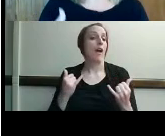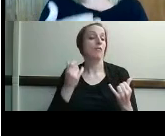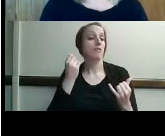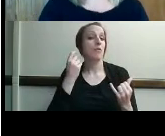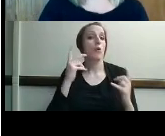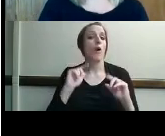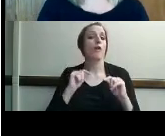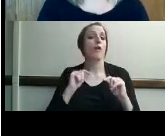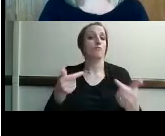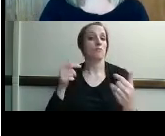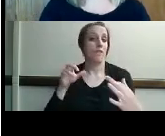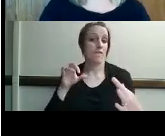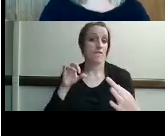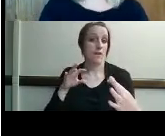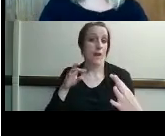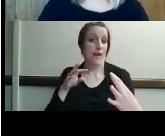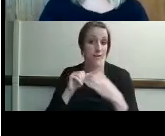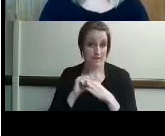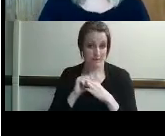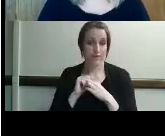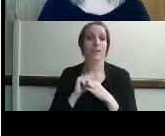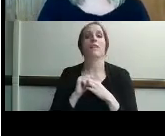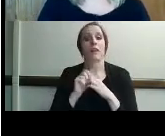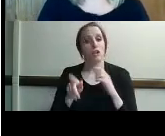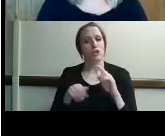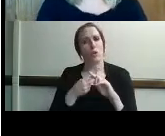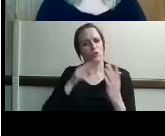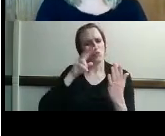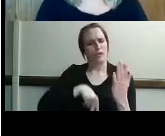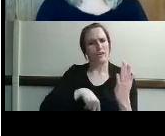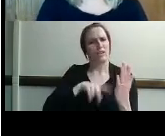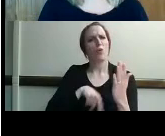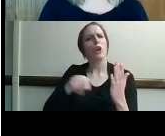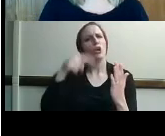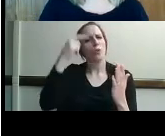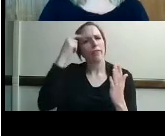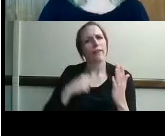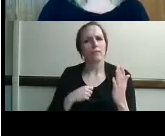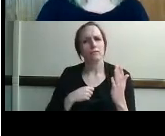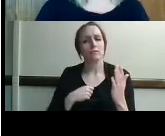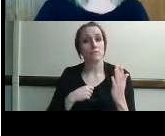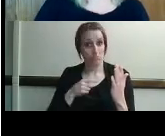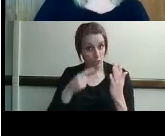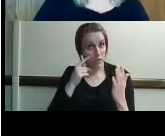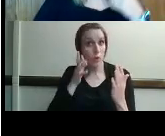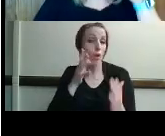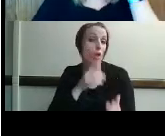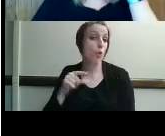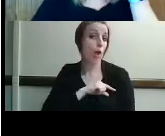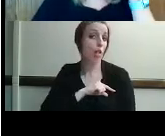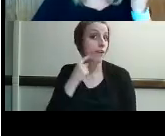with these consumers what you know what you think do you think they would qualify for i can connect